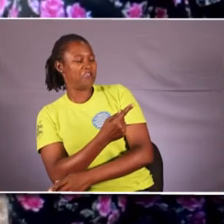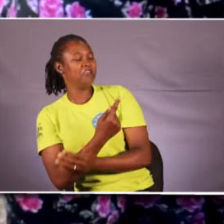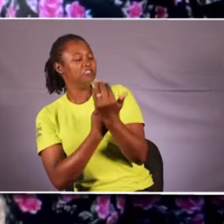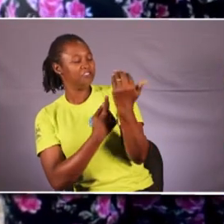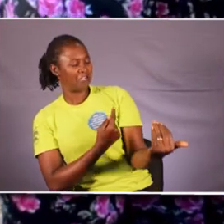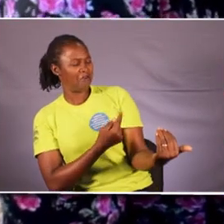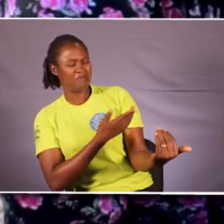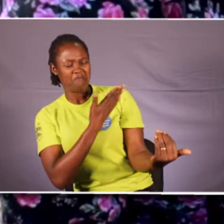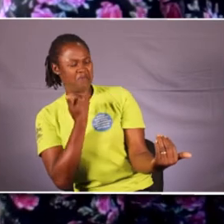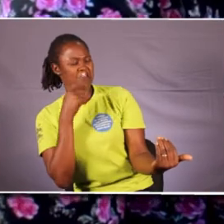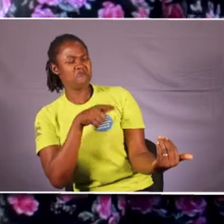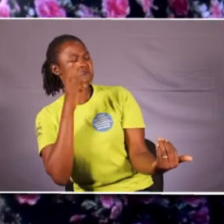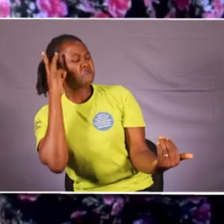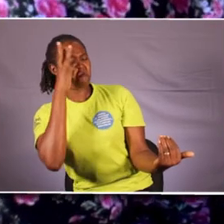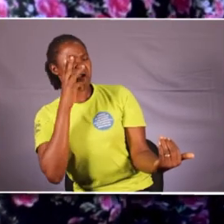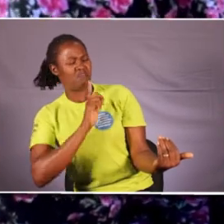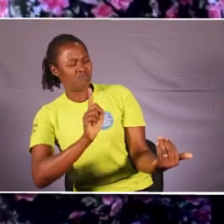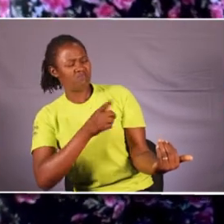take heart and be of good courage.